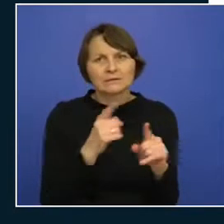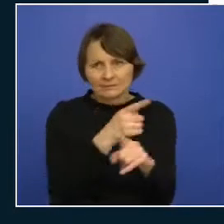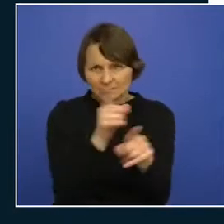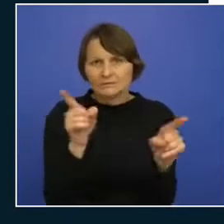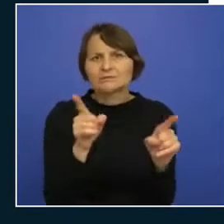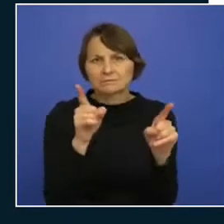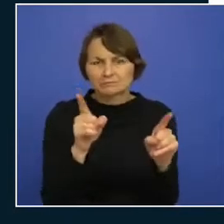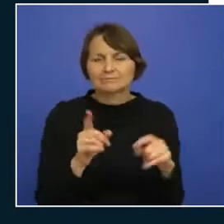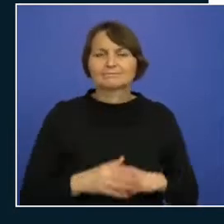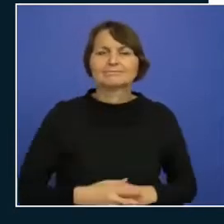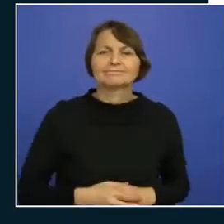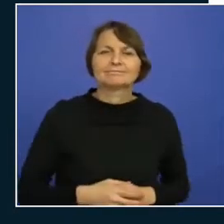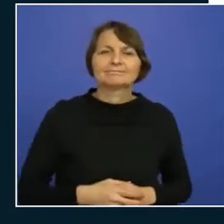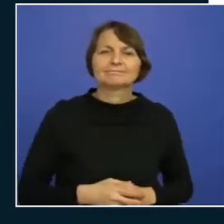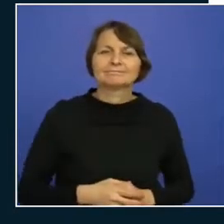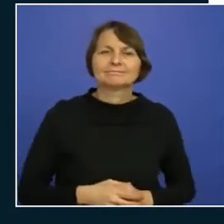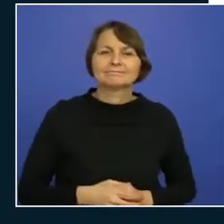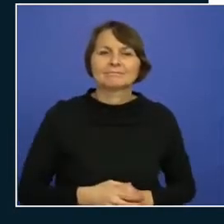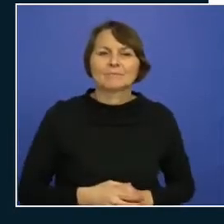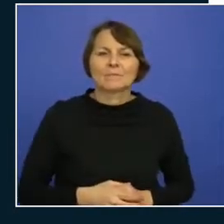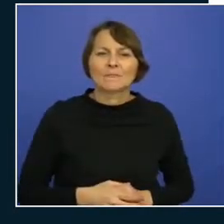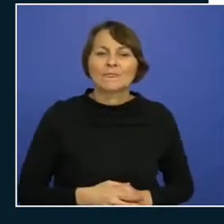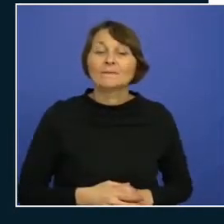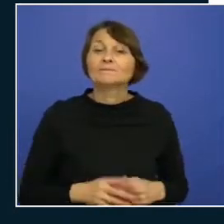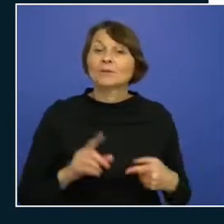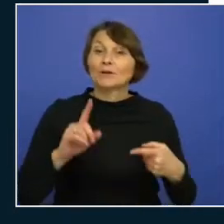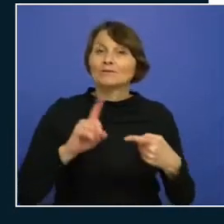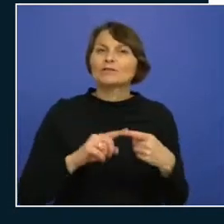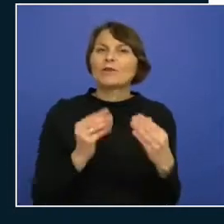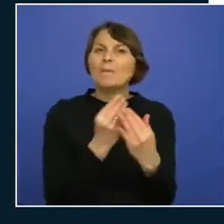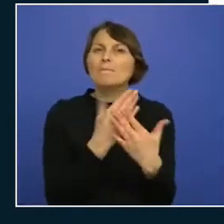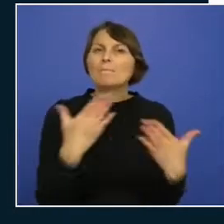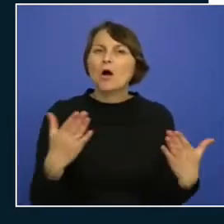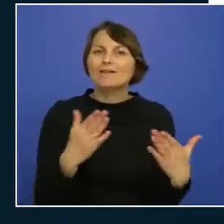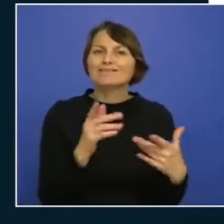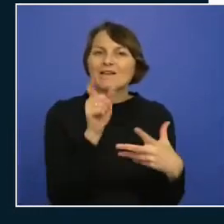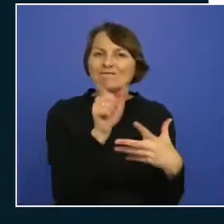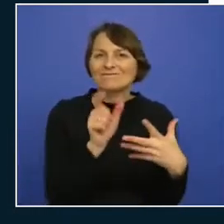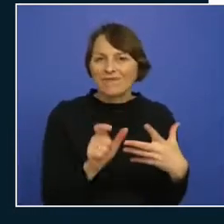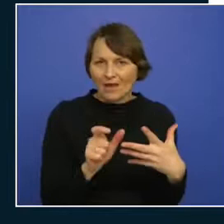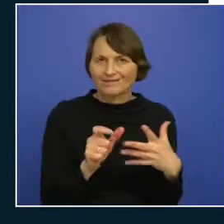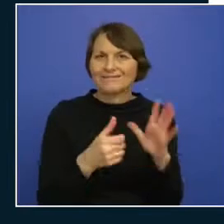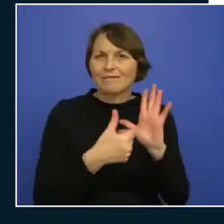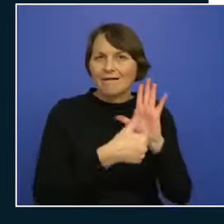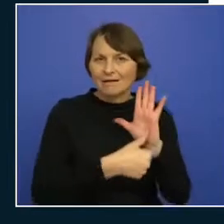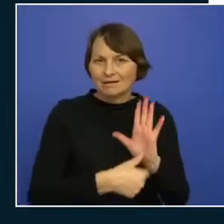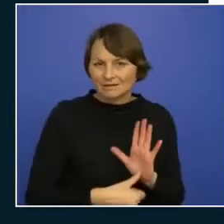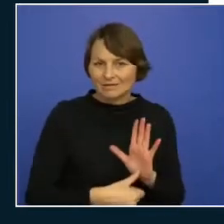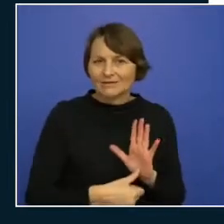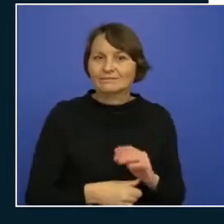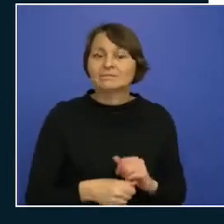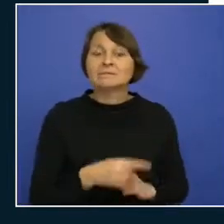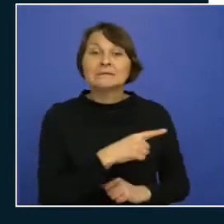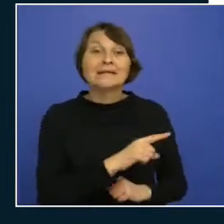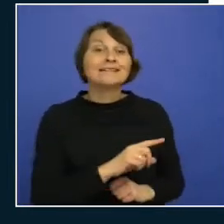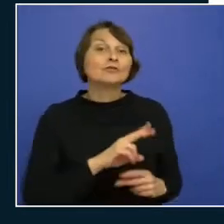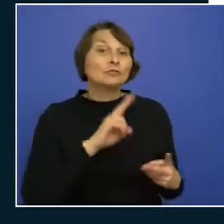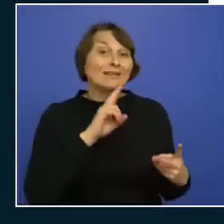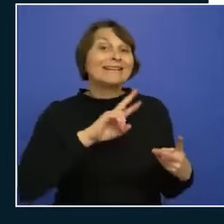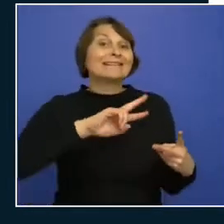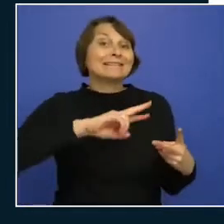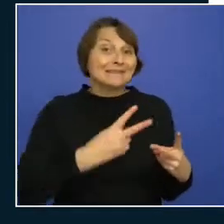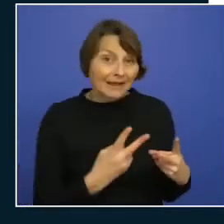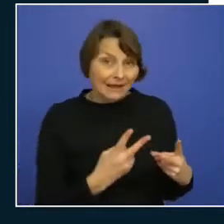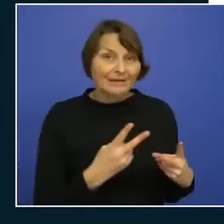implementing so let's start with multi-factor authentication and this service adds a second form of authentication to the user's